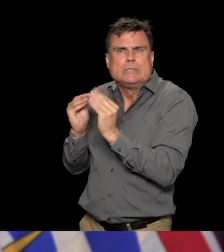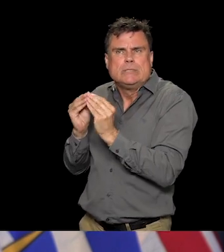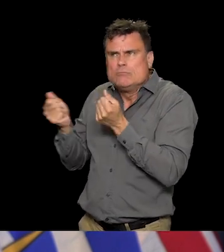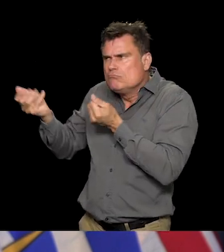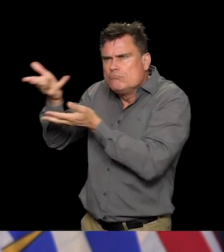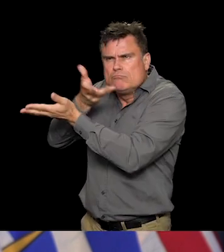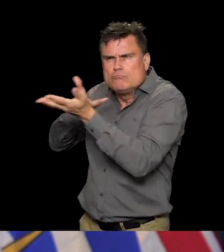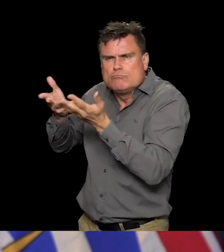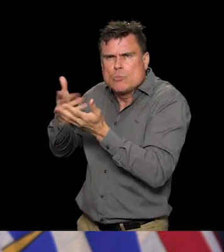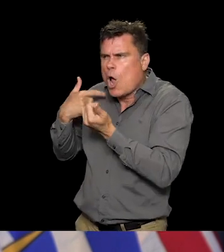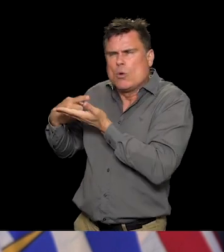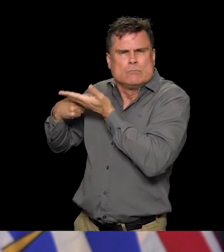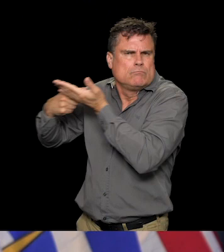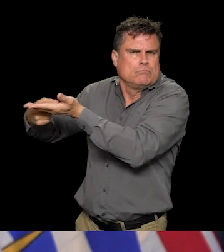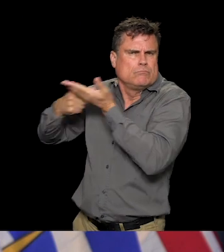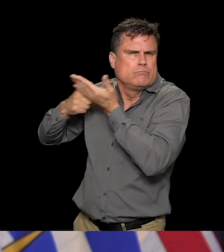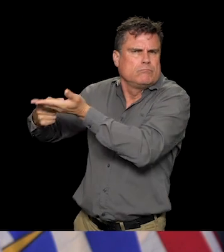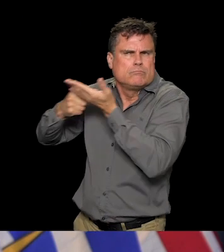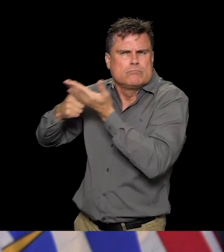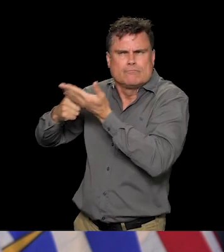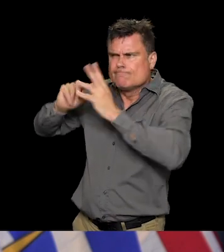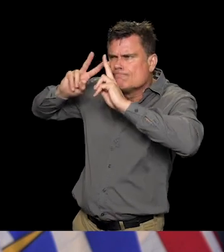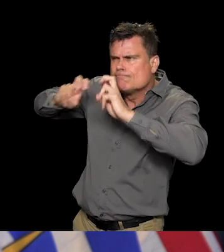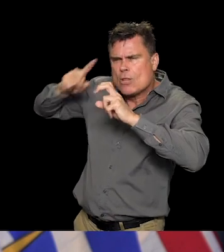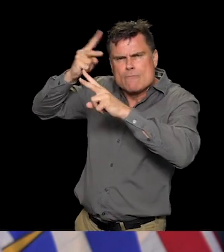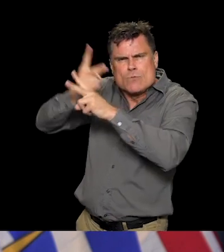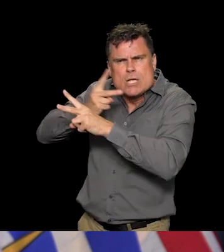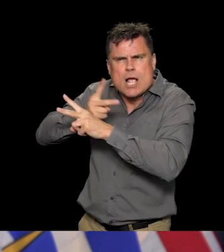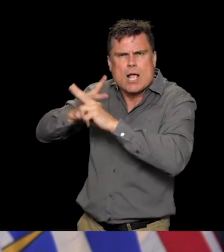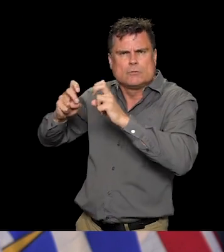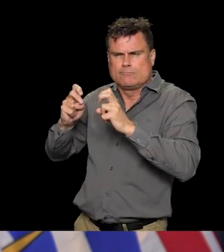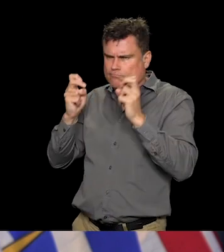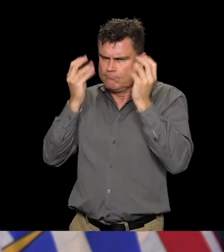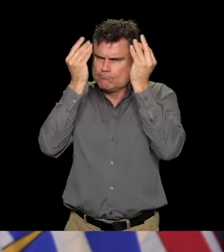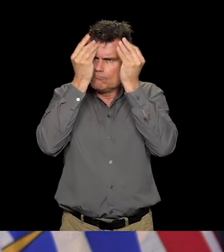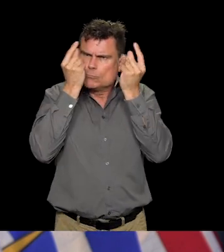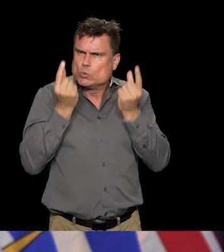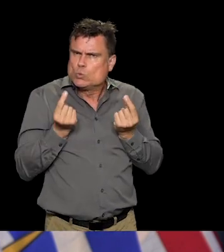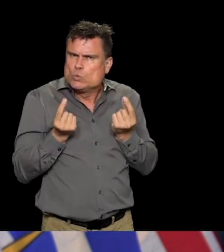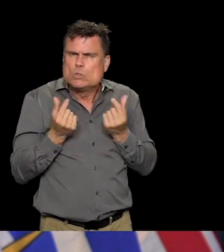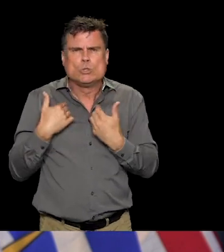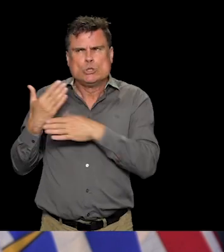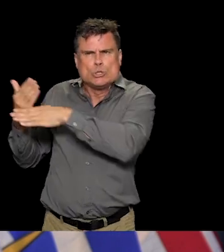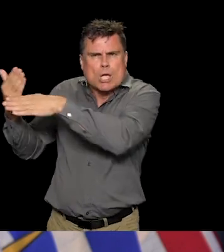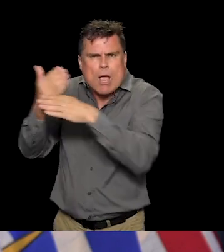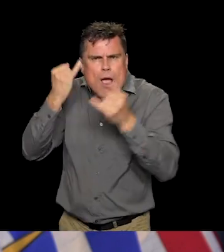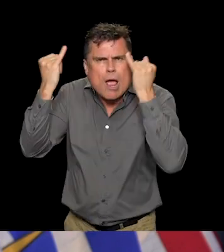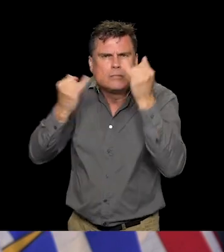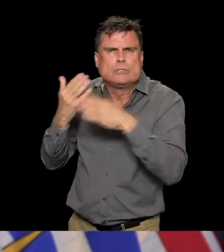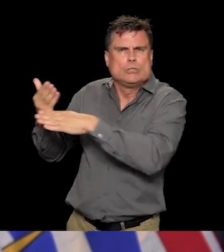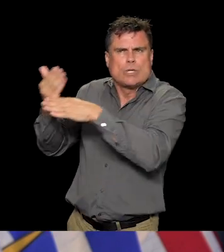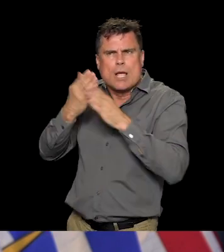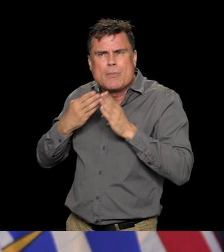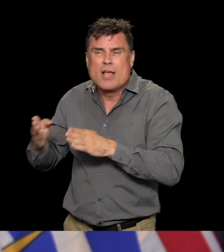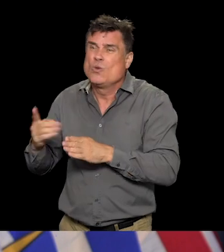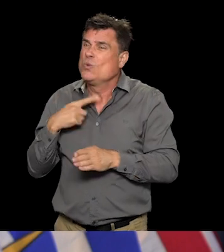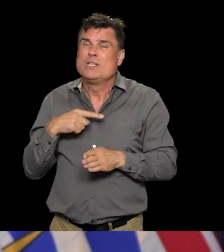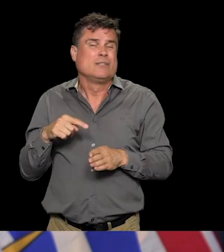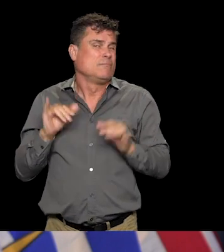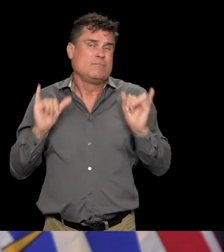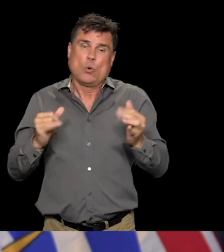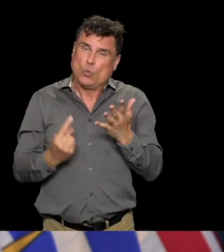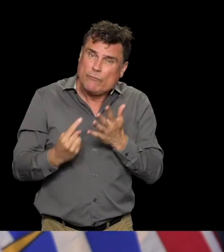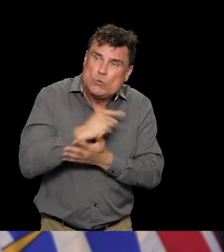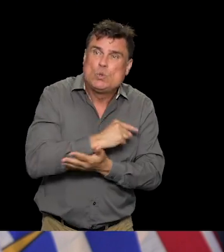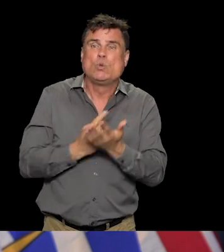We'll be revisiting all of the guidance that we have. We're doing a review nationally about